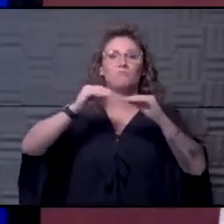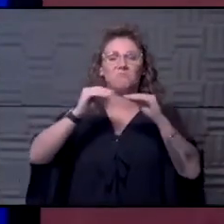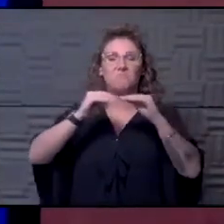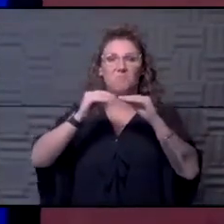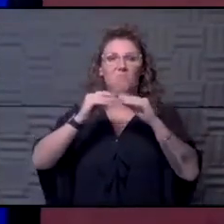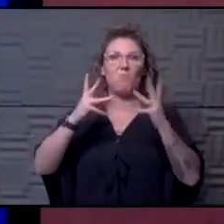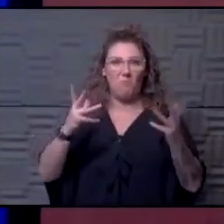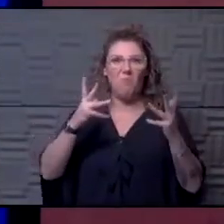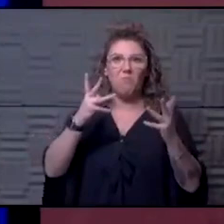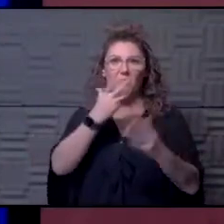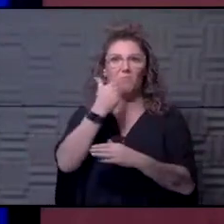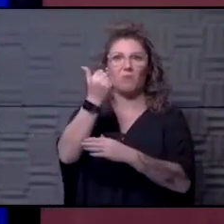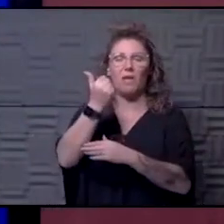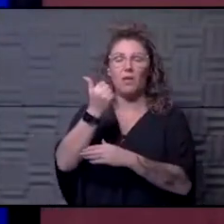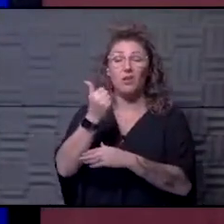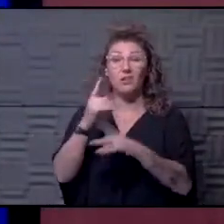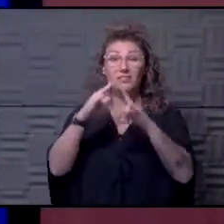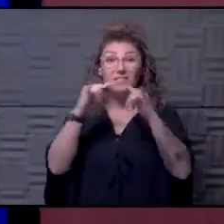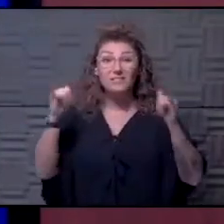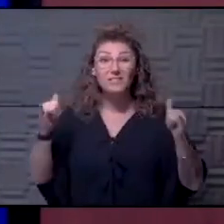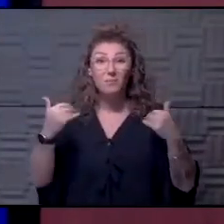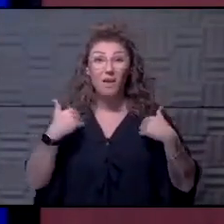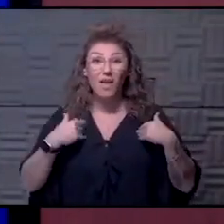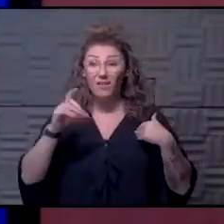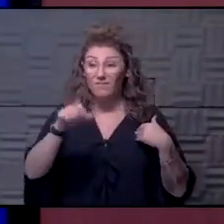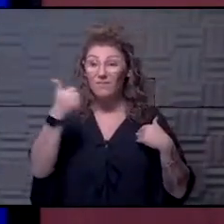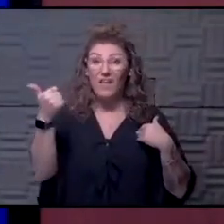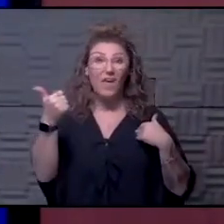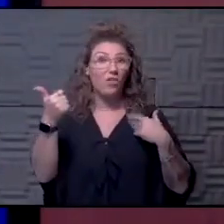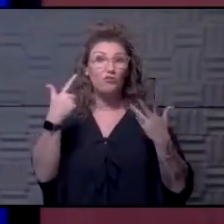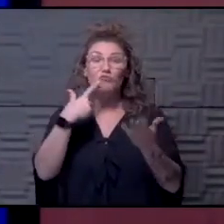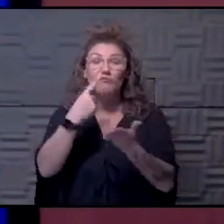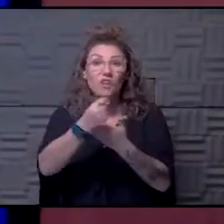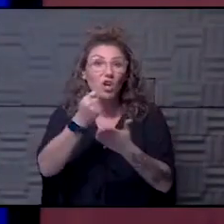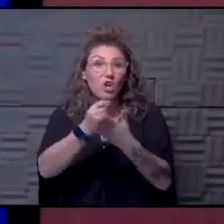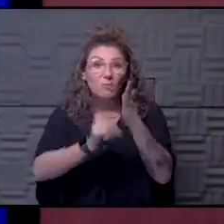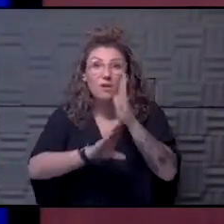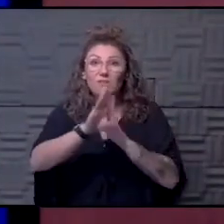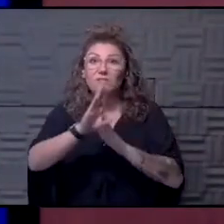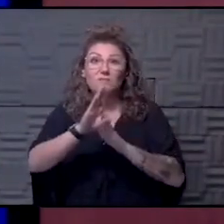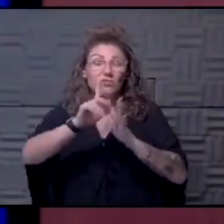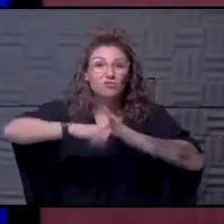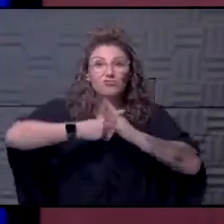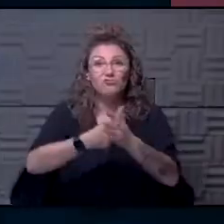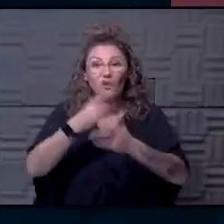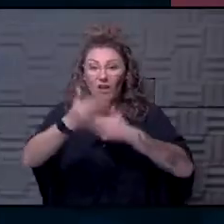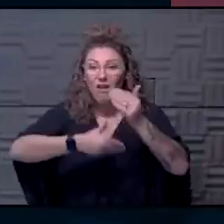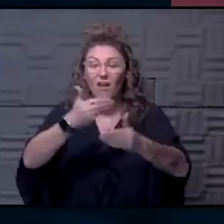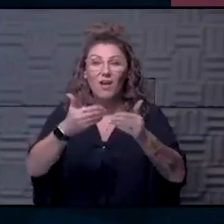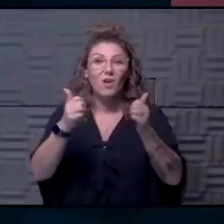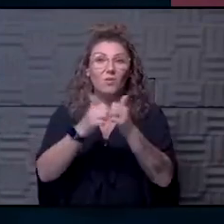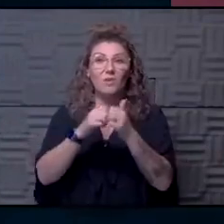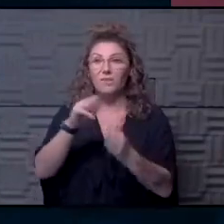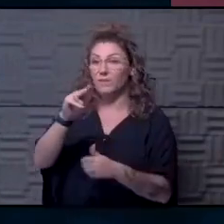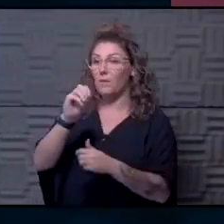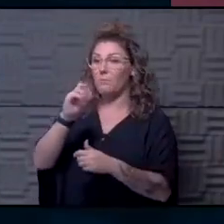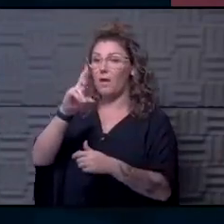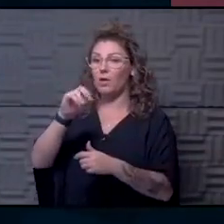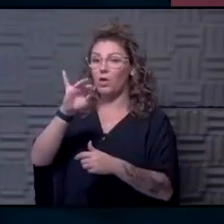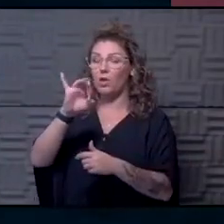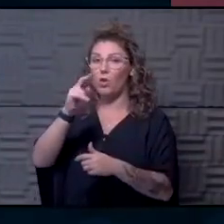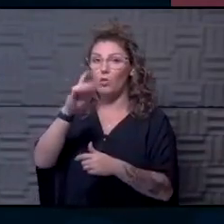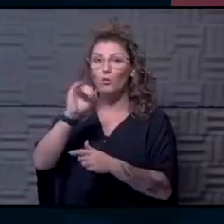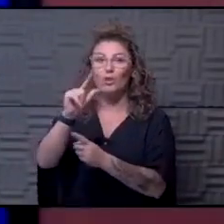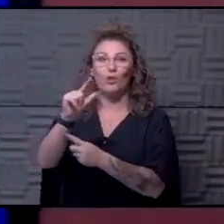shape, especially because at the same time, we'll have all these other emerging therapies that Dr. Spikes mentioned a bit ago with monoclonal antibody therapy,